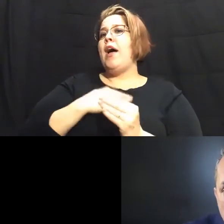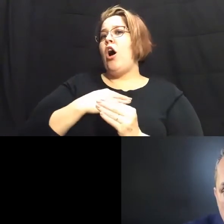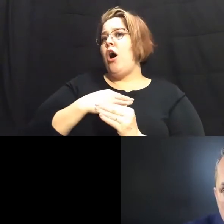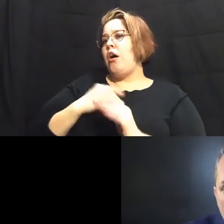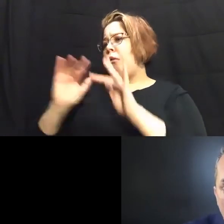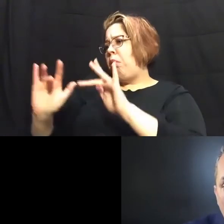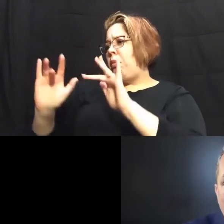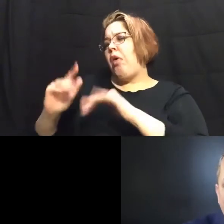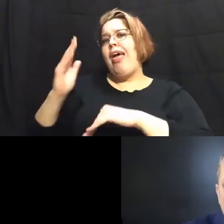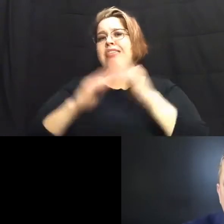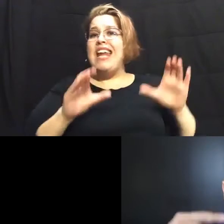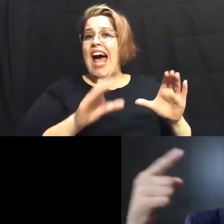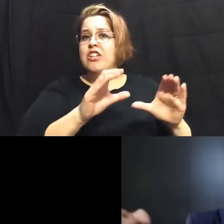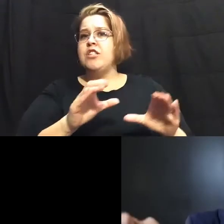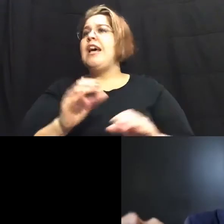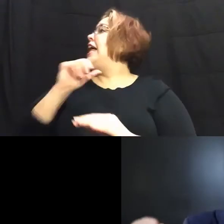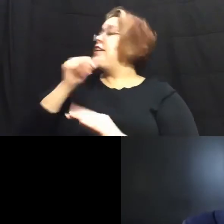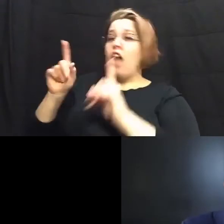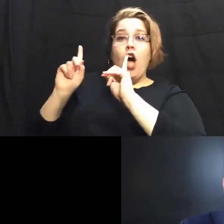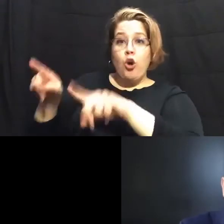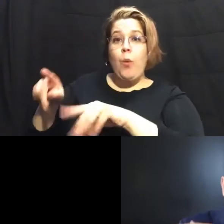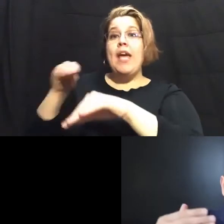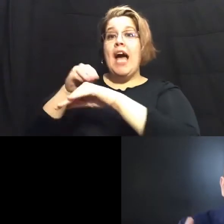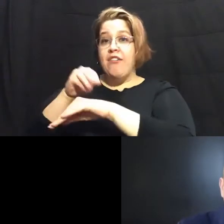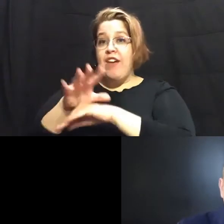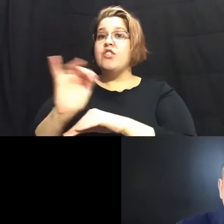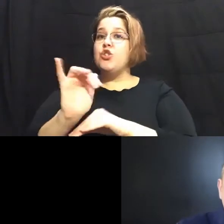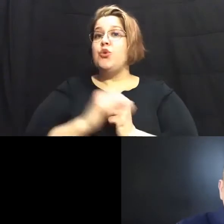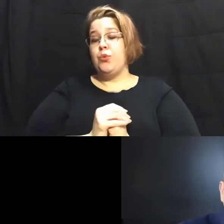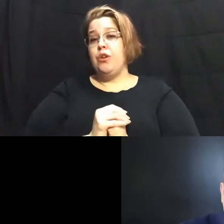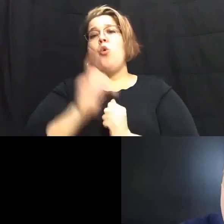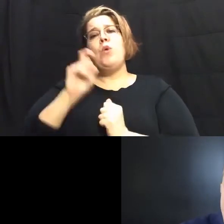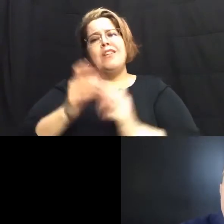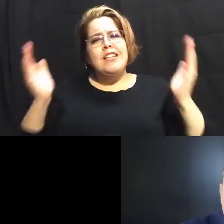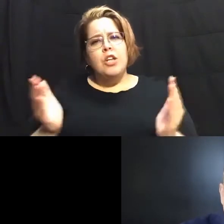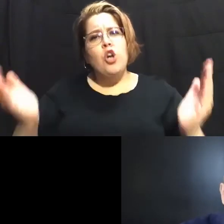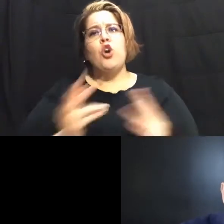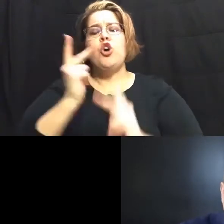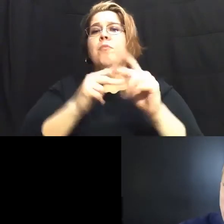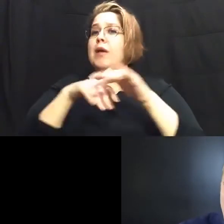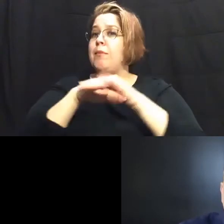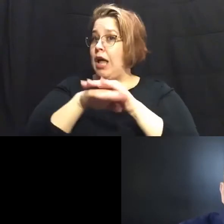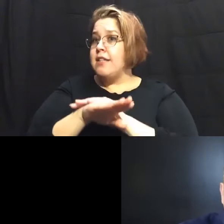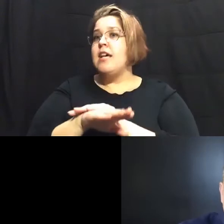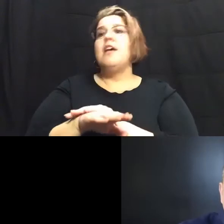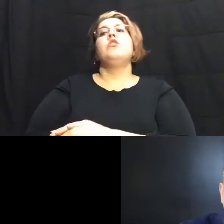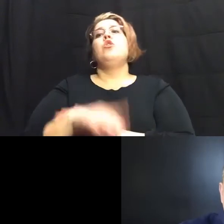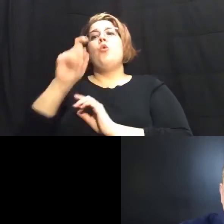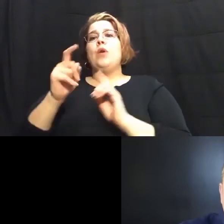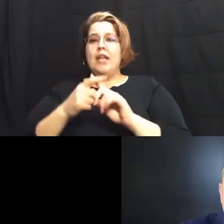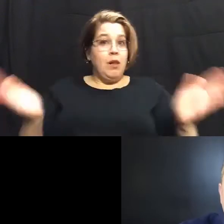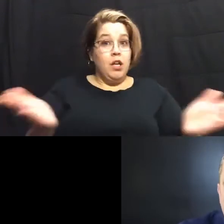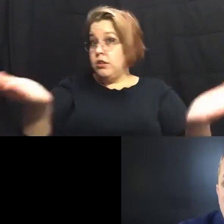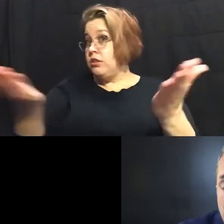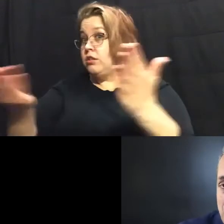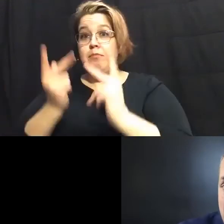actions so our lack of turnout affects people as well so we should be encouraging uh voter access we should be jumping all over to make sure that people